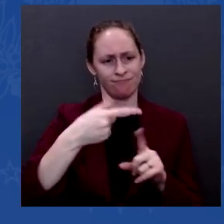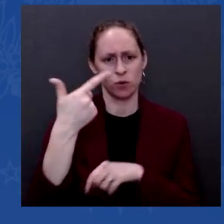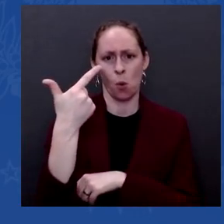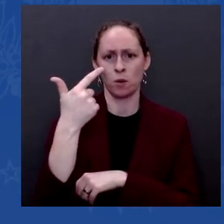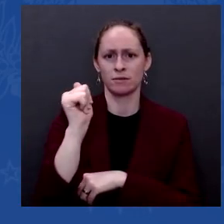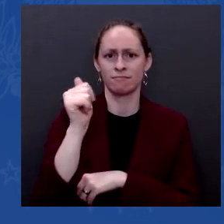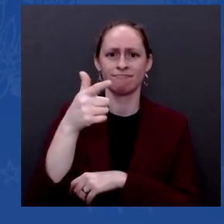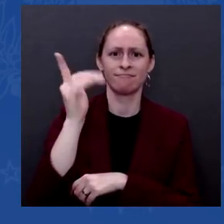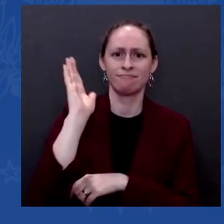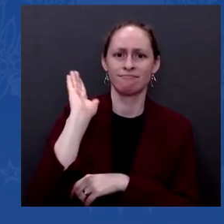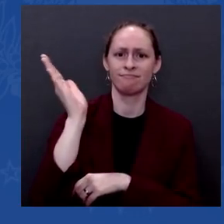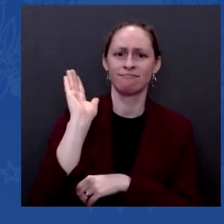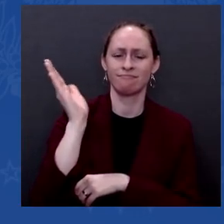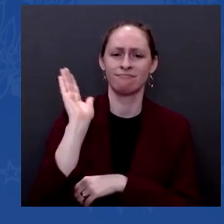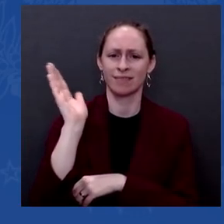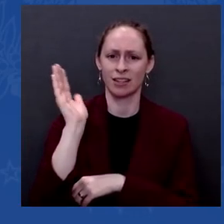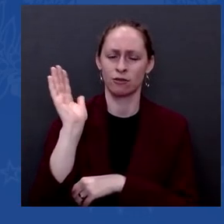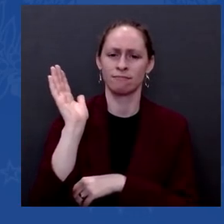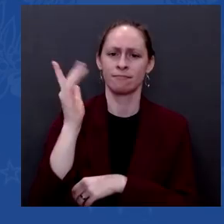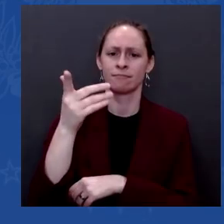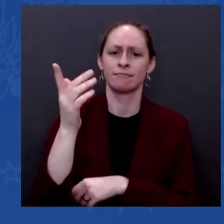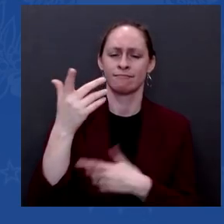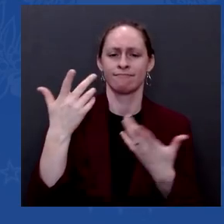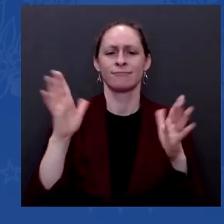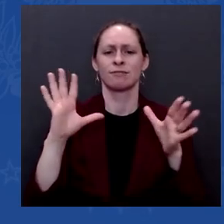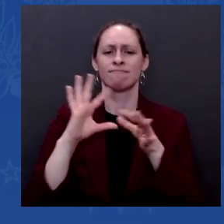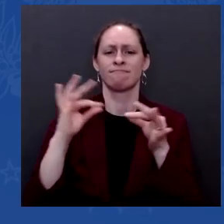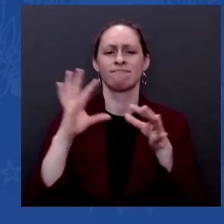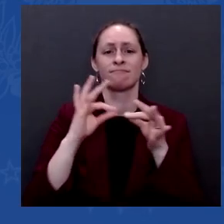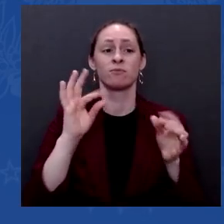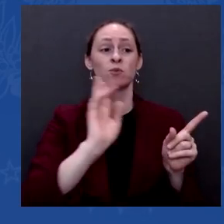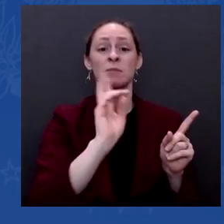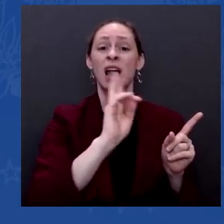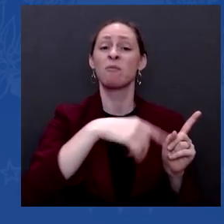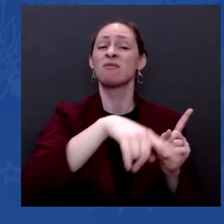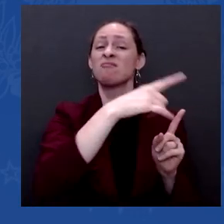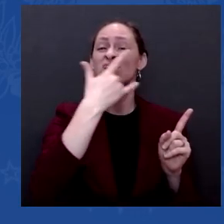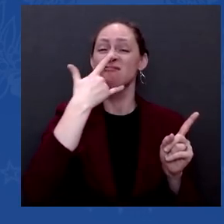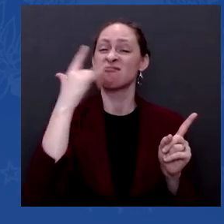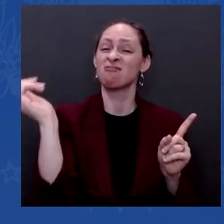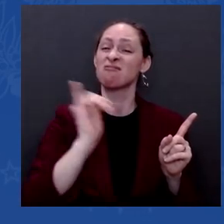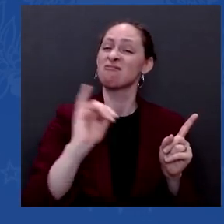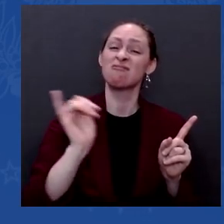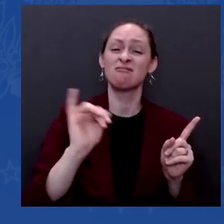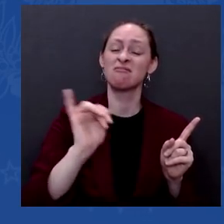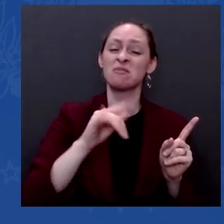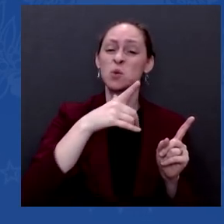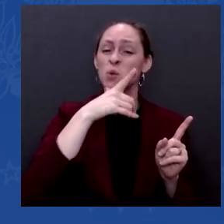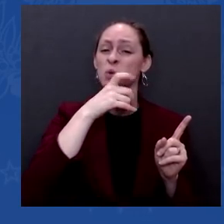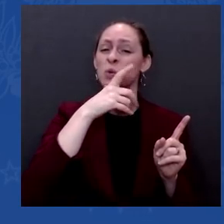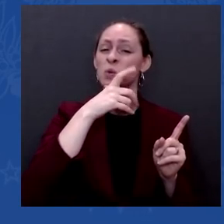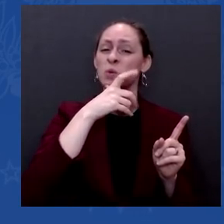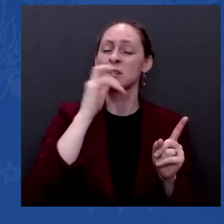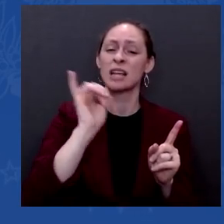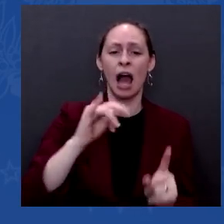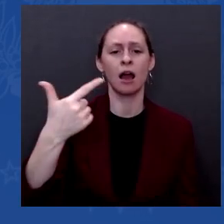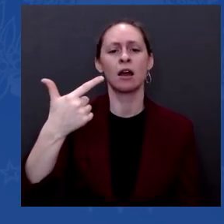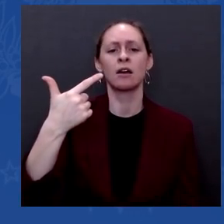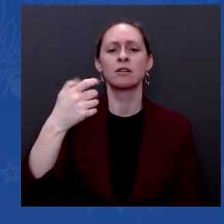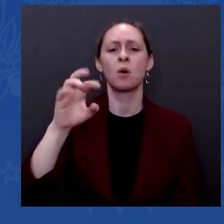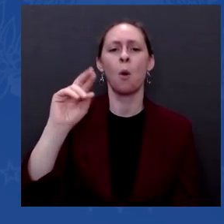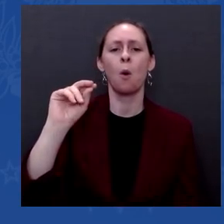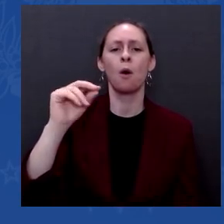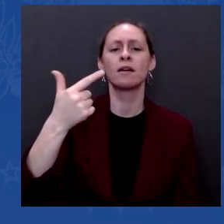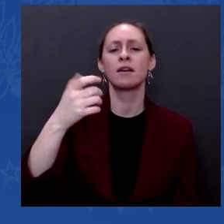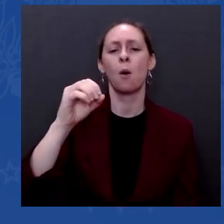and some people took exception to that. What do you say to those who were offended by your speech, and is this country more unified than it was when